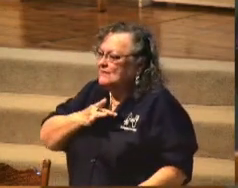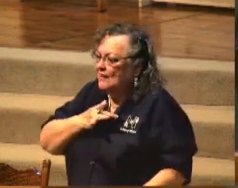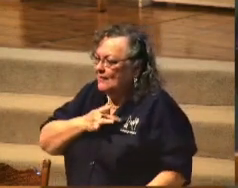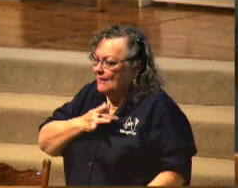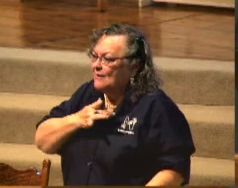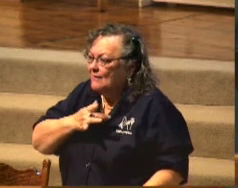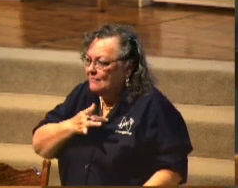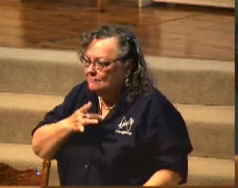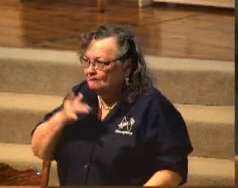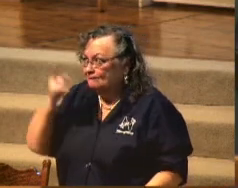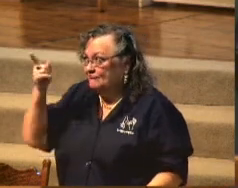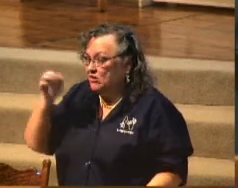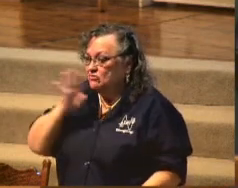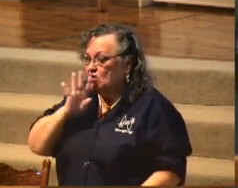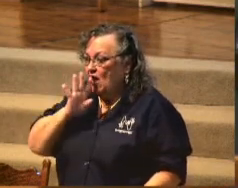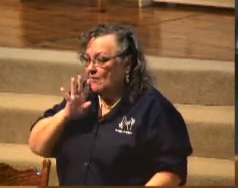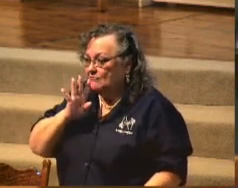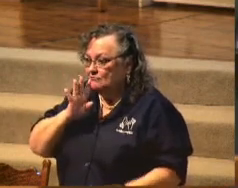he'll stop speaking.